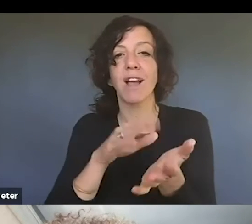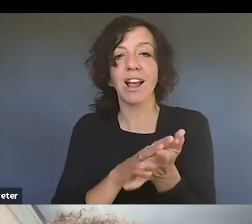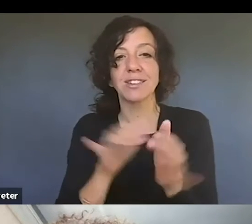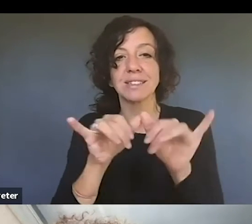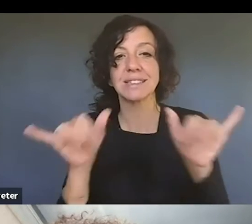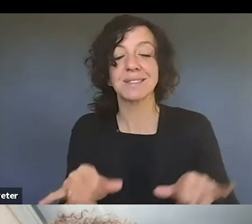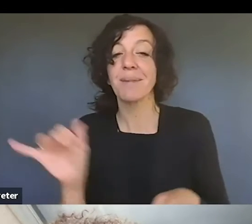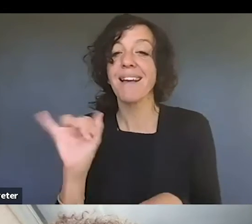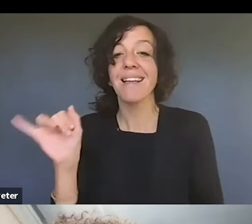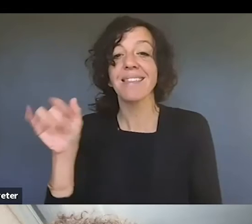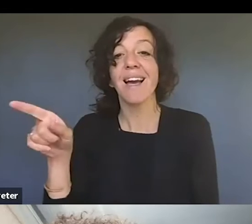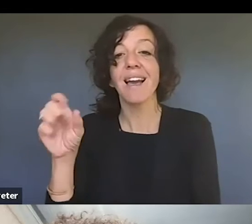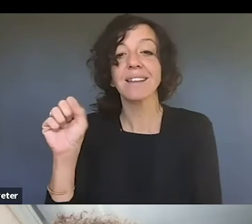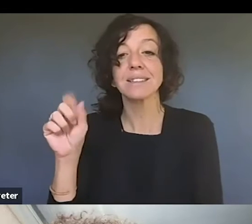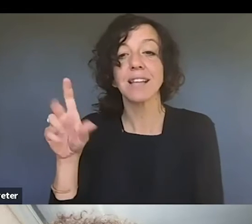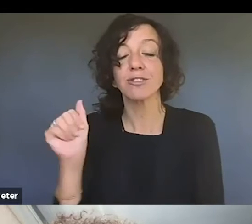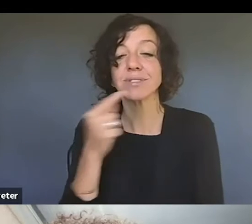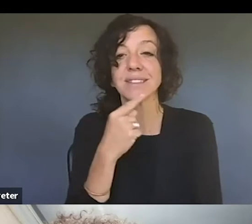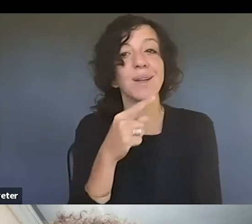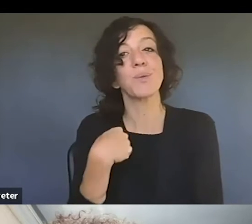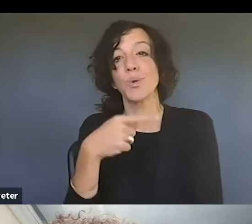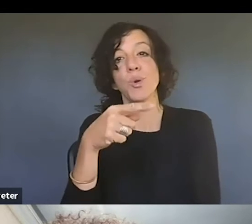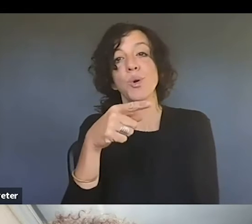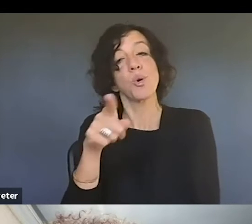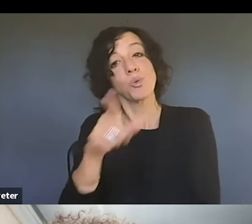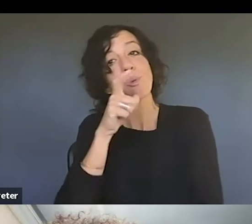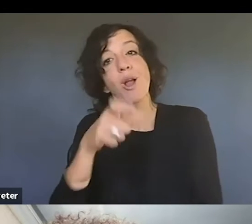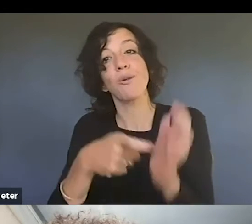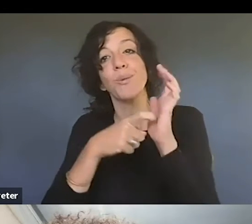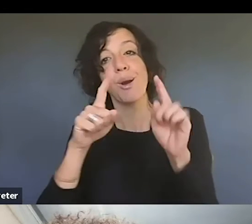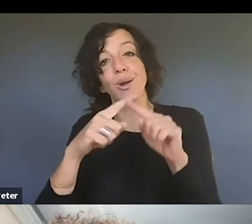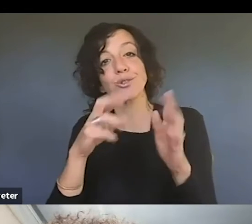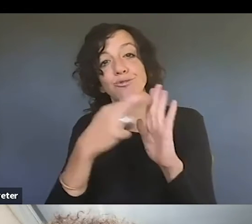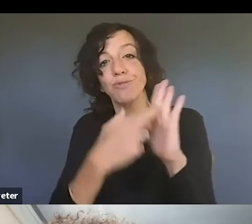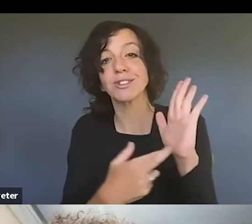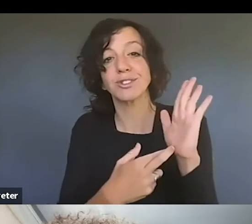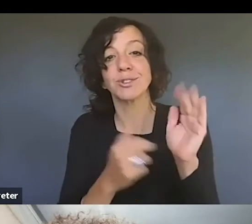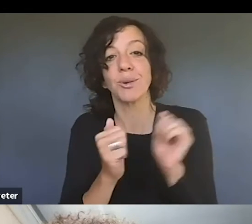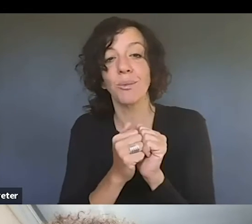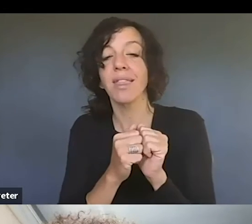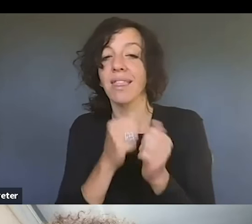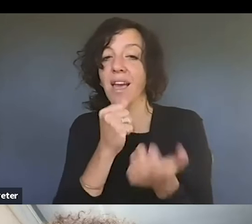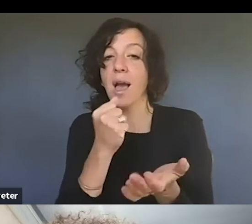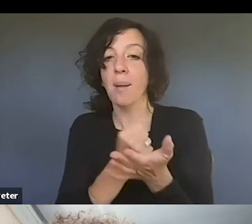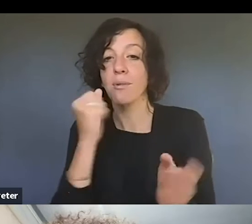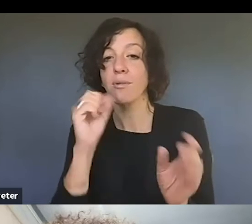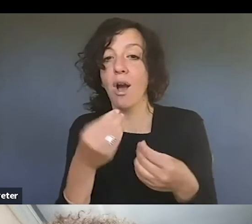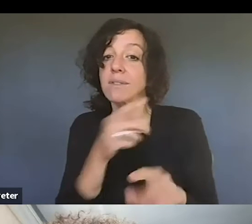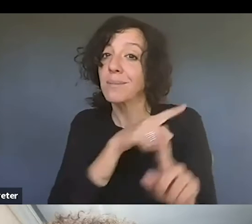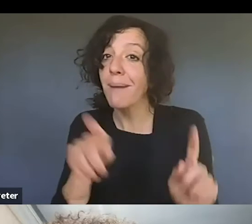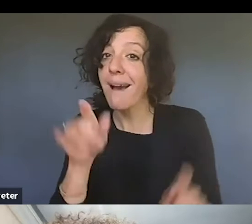required to register your work for the copyright office, but you do get certain additional benefits if you do that. And, um,